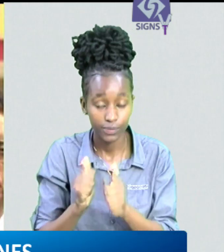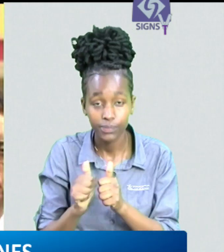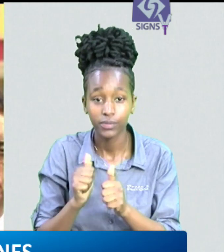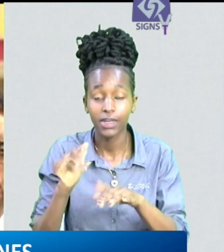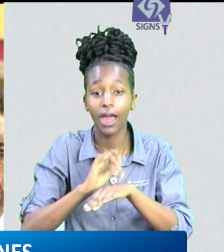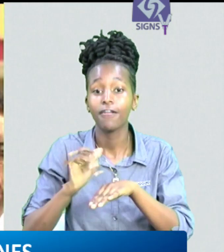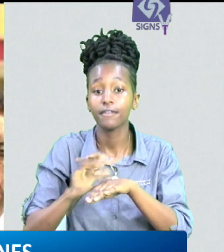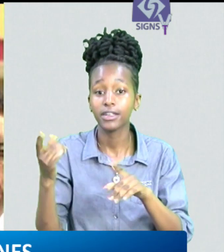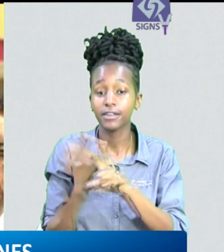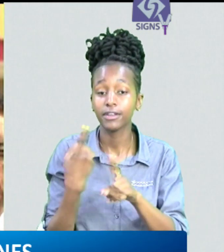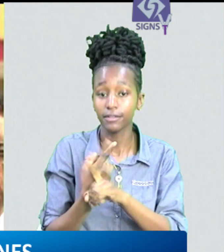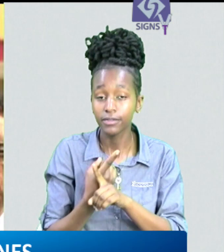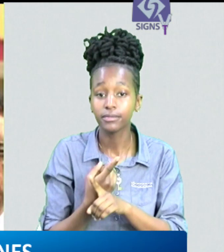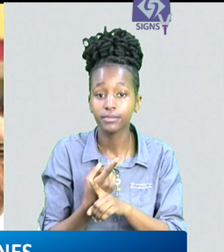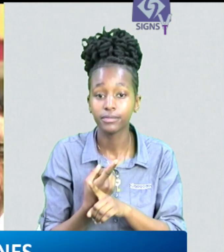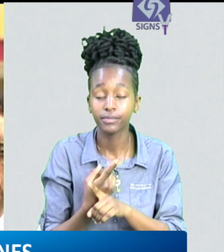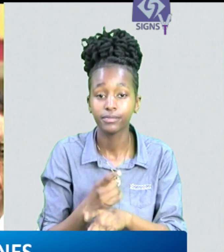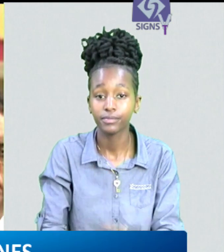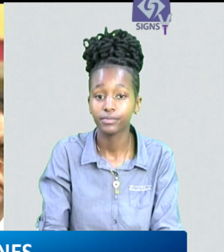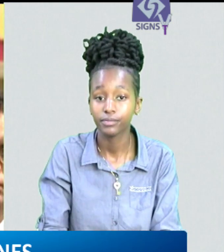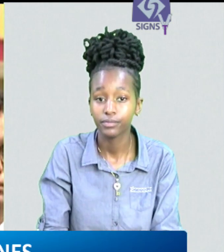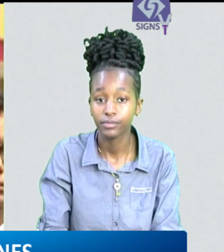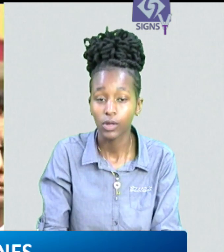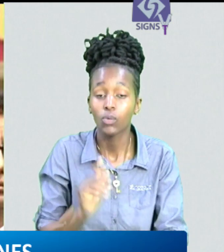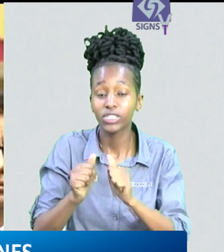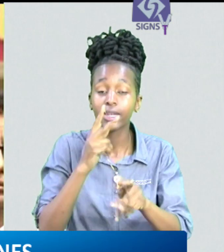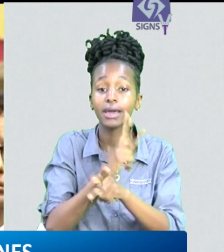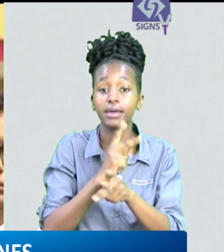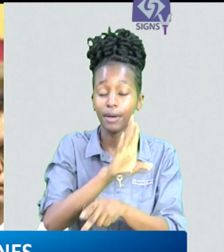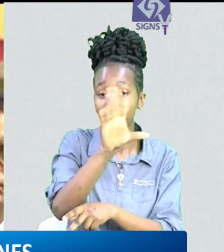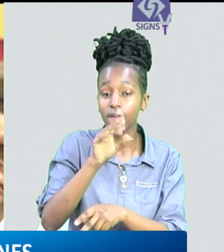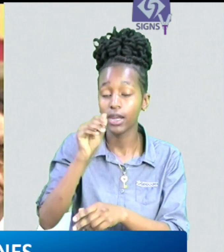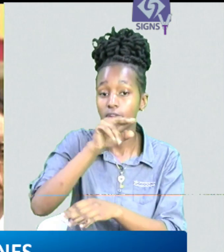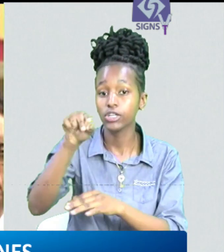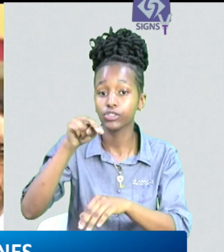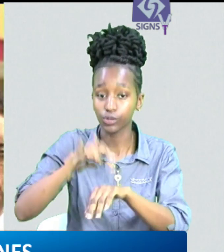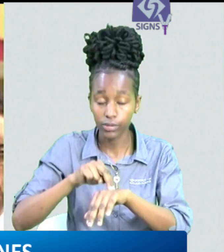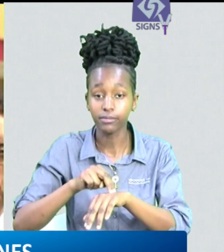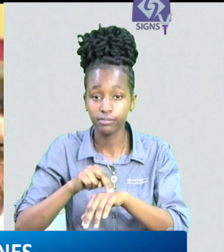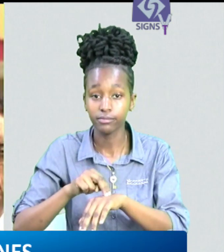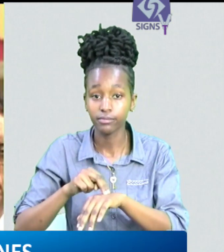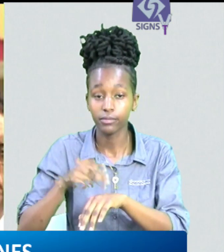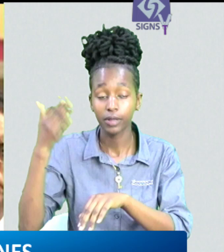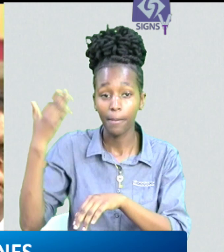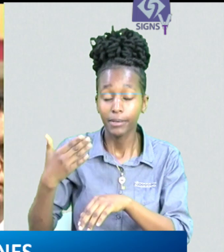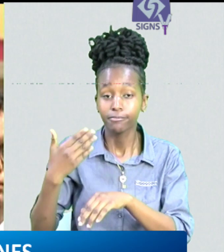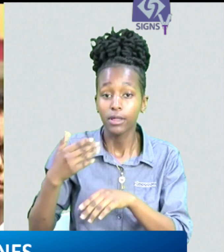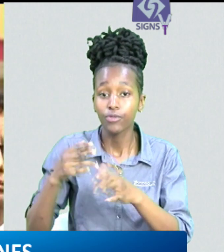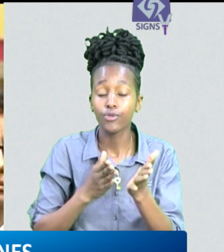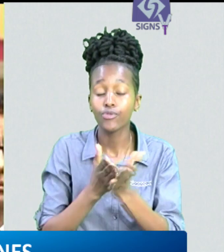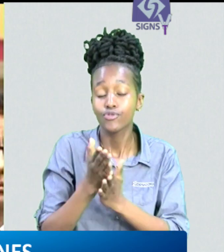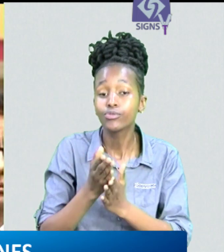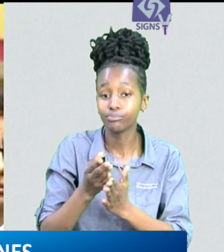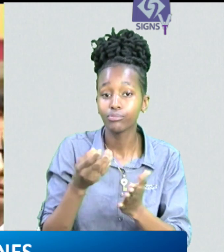african so that perpetually place african nations on the back foot through costly financing